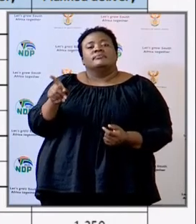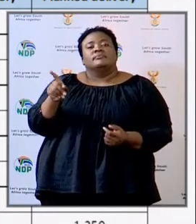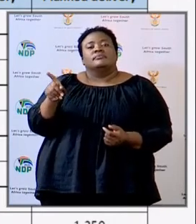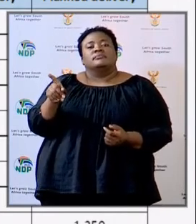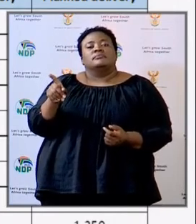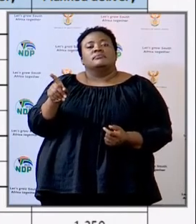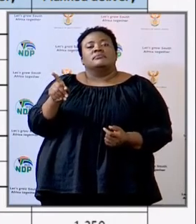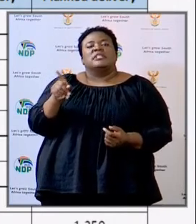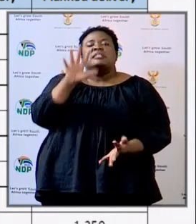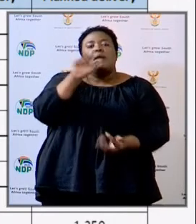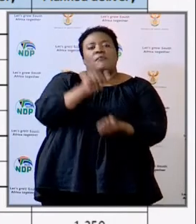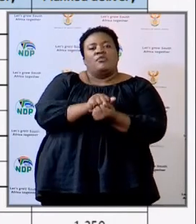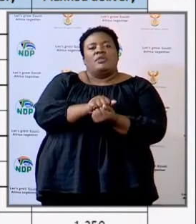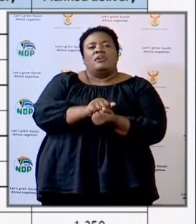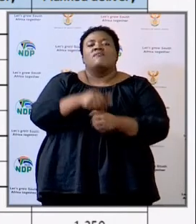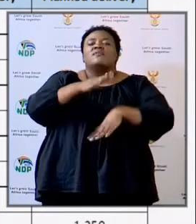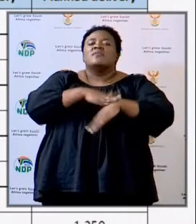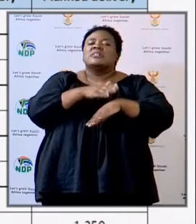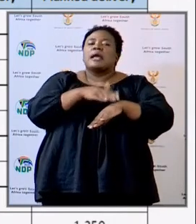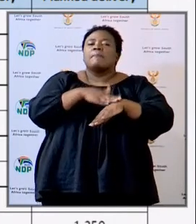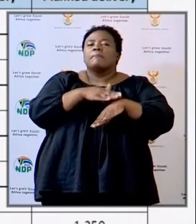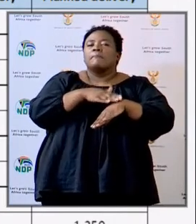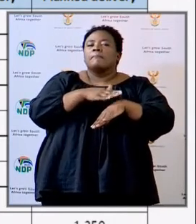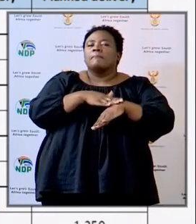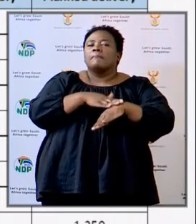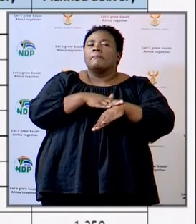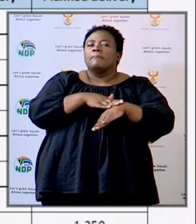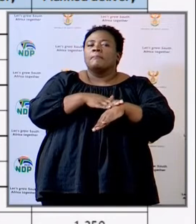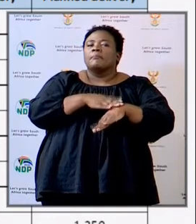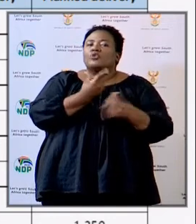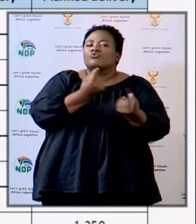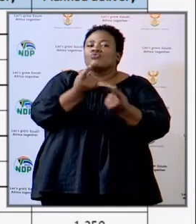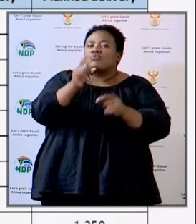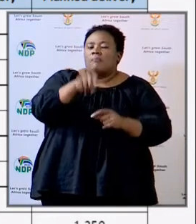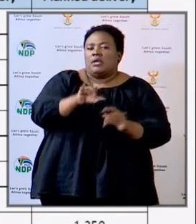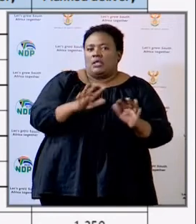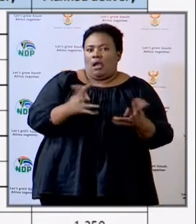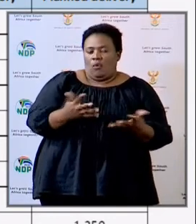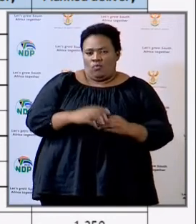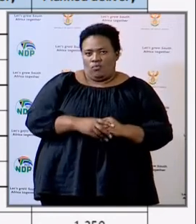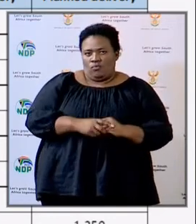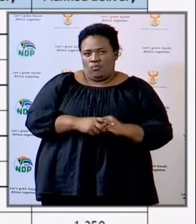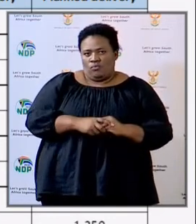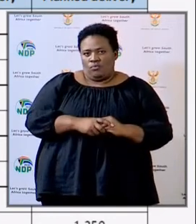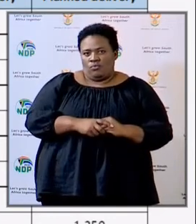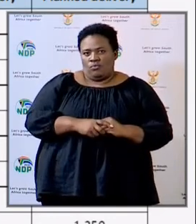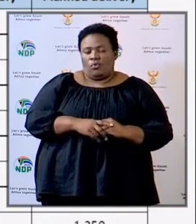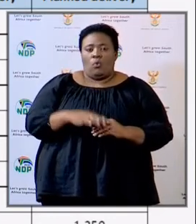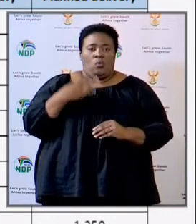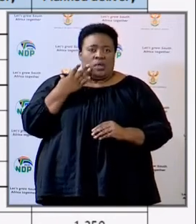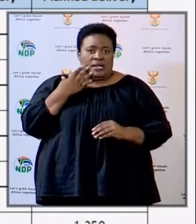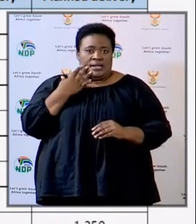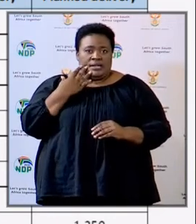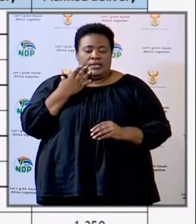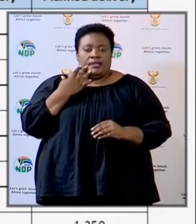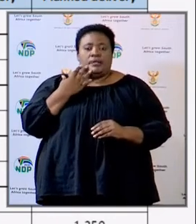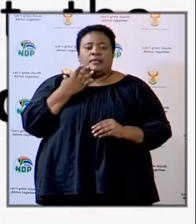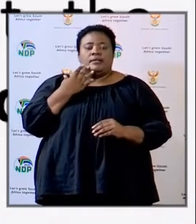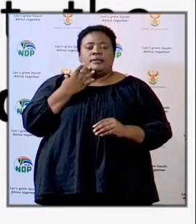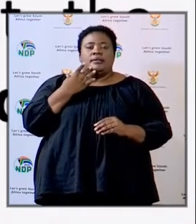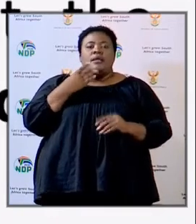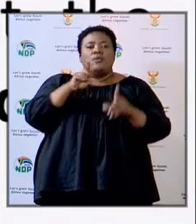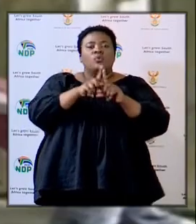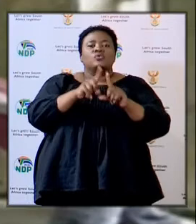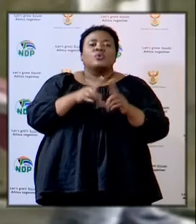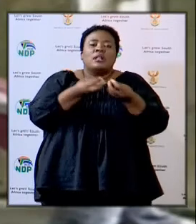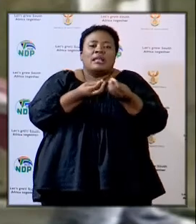of the timelines of the number of units that we'll be taking to